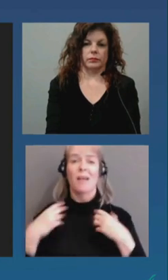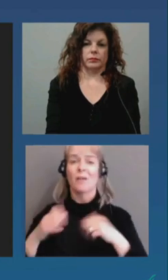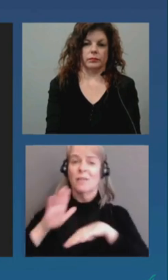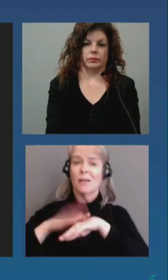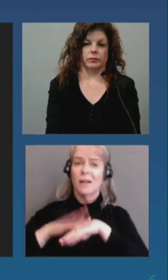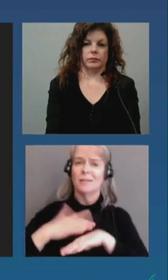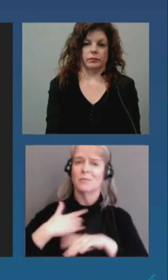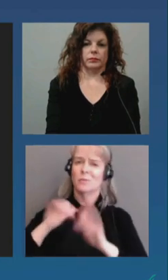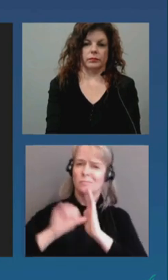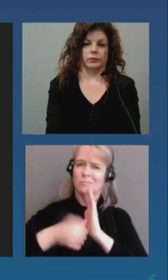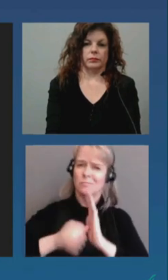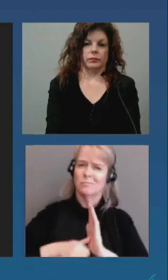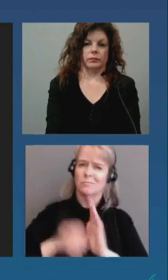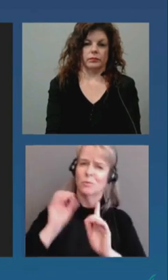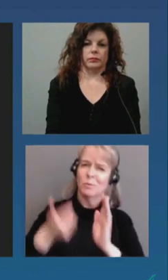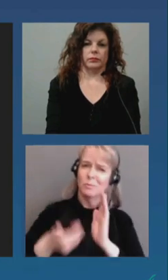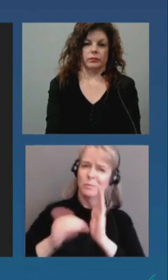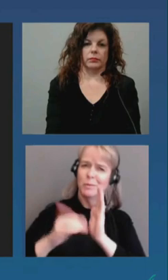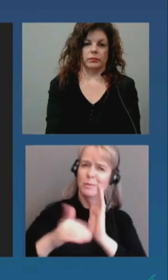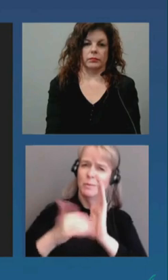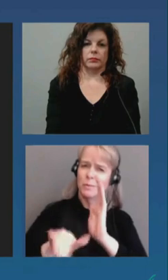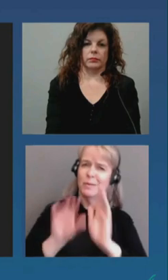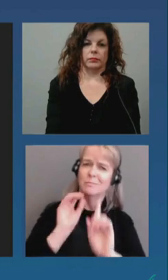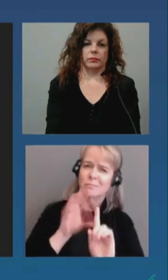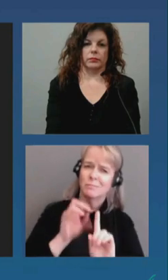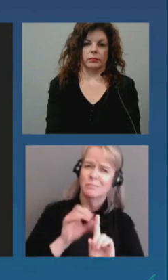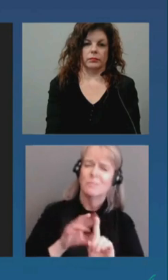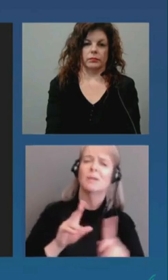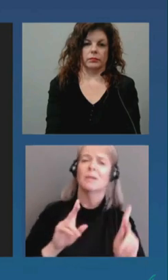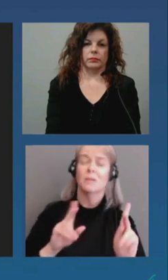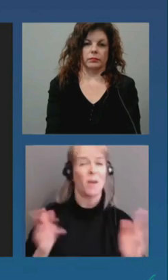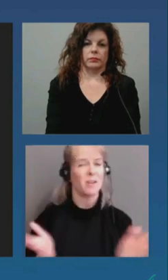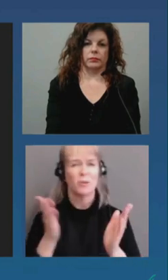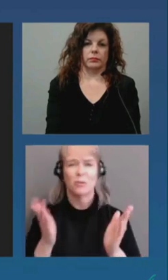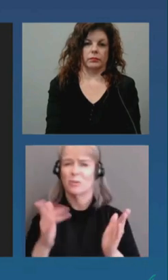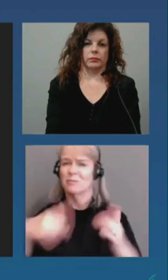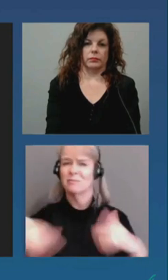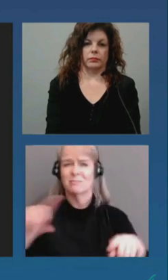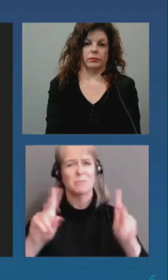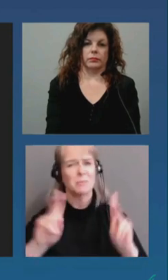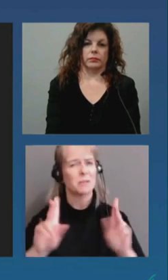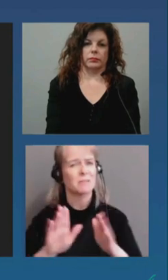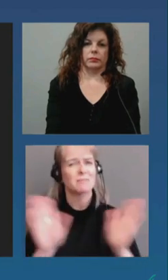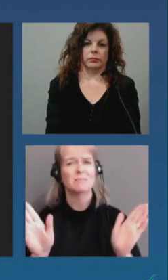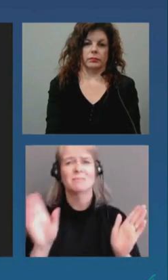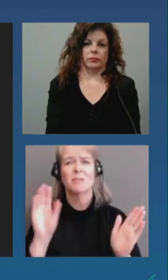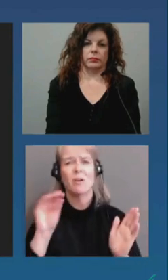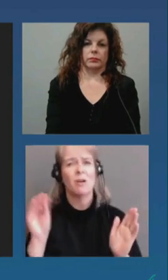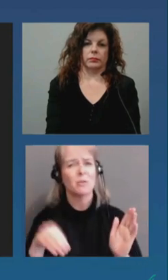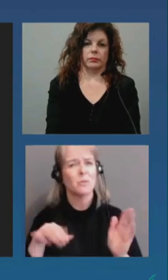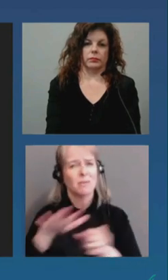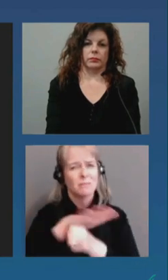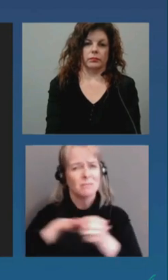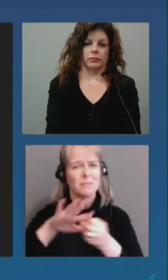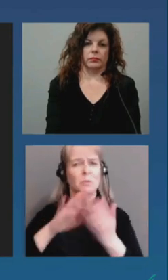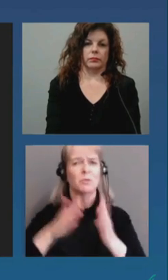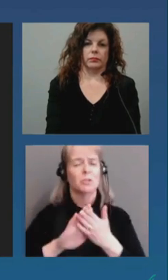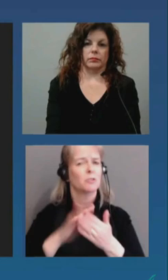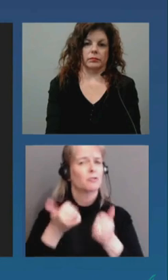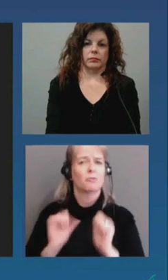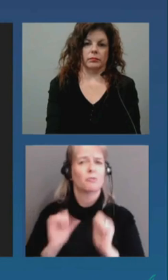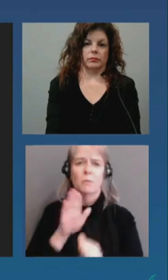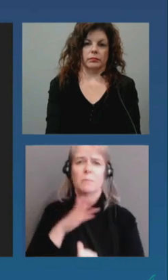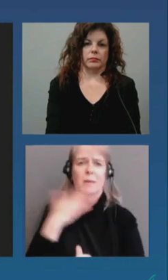and again i just join in encouraging all people in ottawa and the surrounding area to do your best to stay healthy follow the guidelines